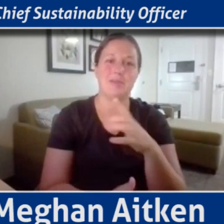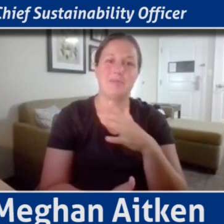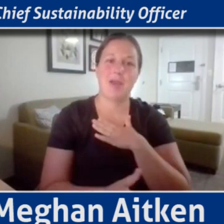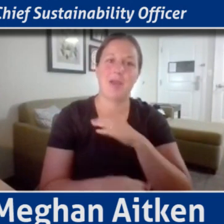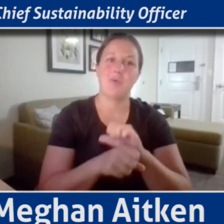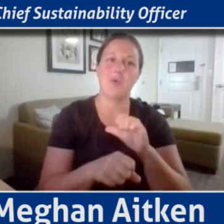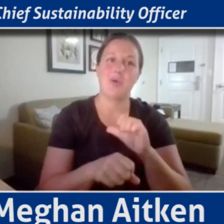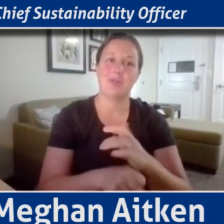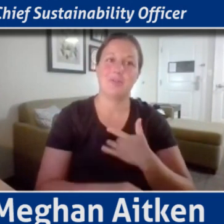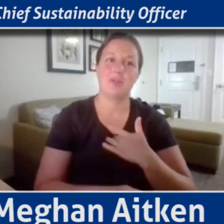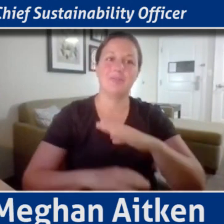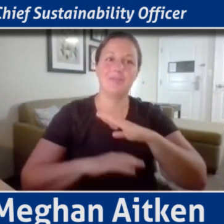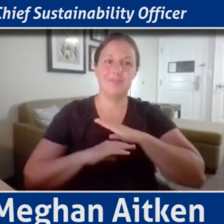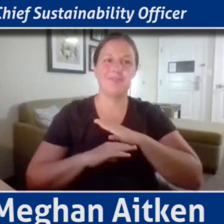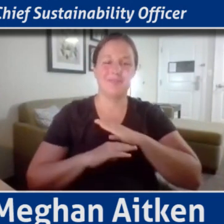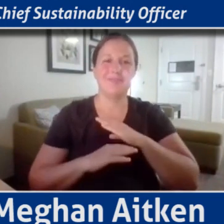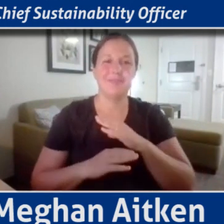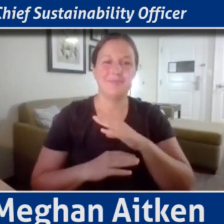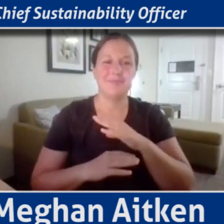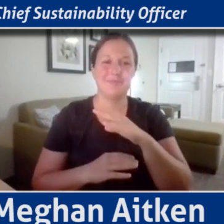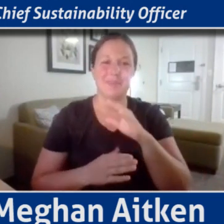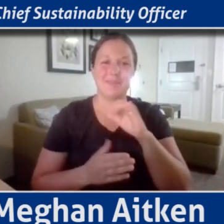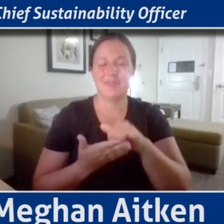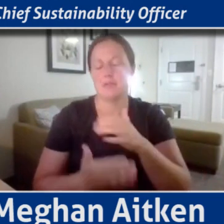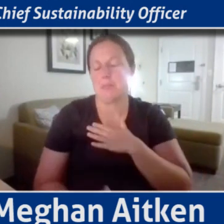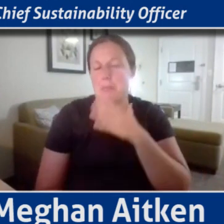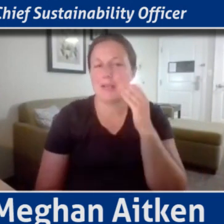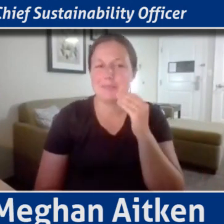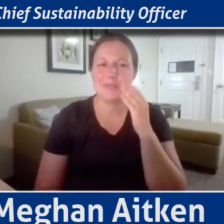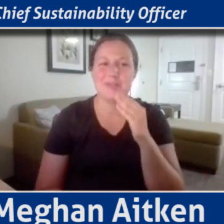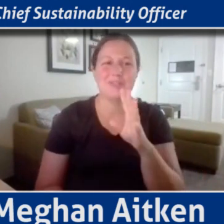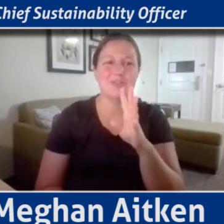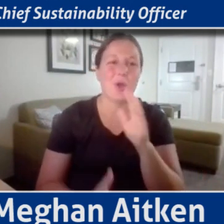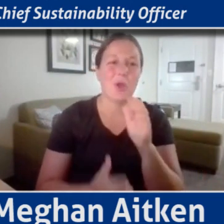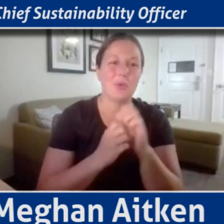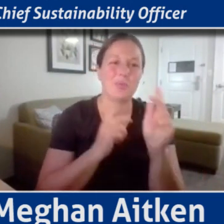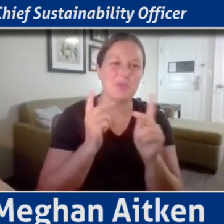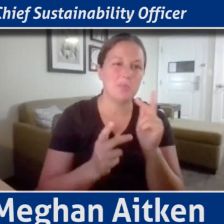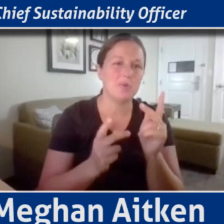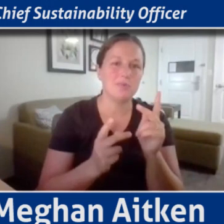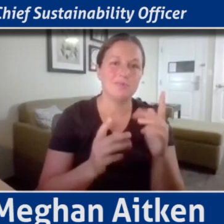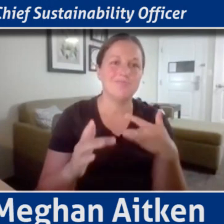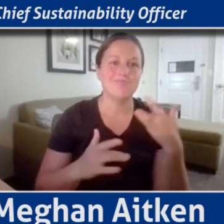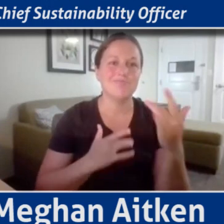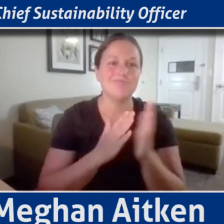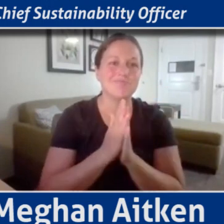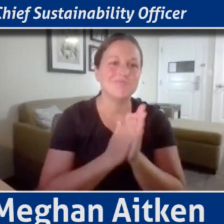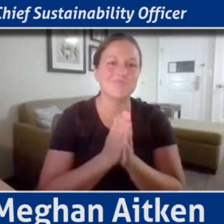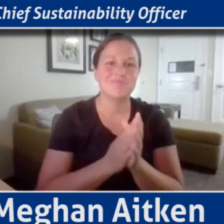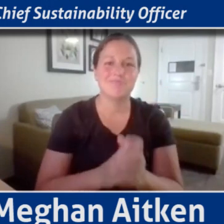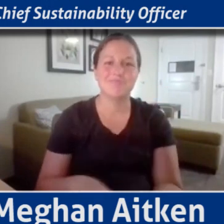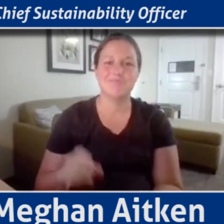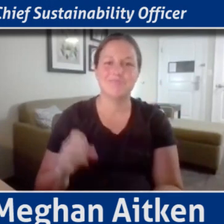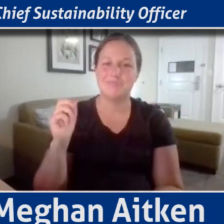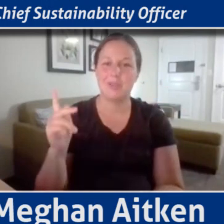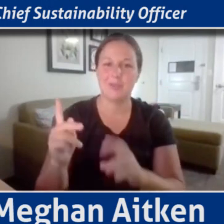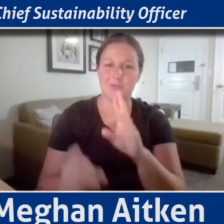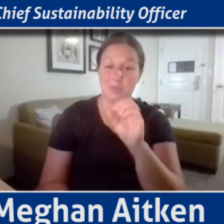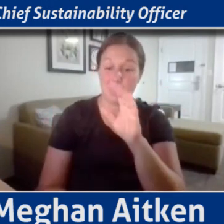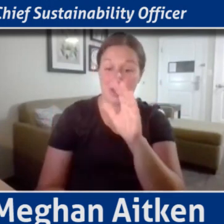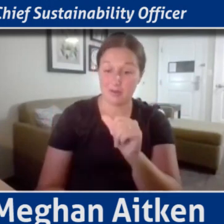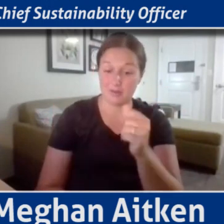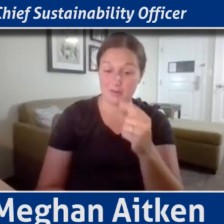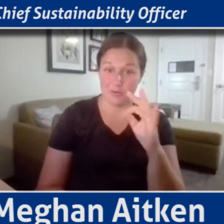that's just speaking from, from my experience, talking with people about the SDGs. Thank you. Grant, Rebecca. Yeah, I